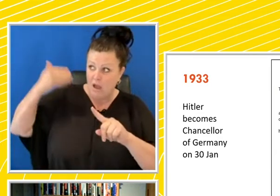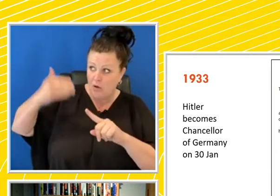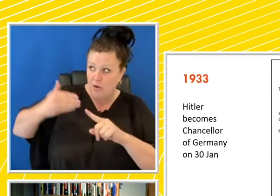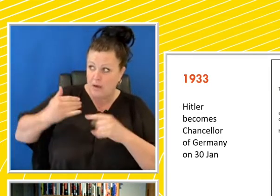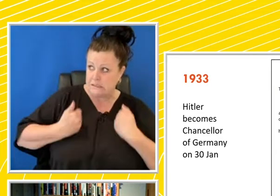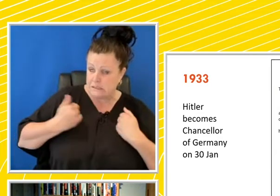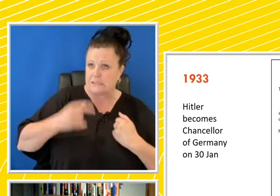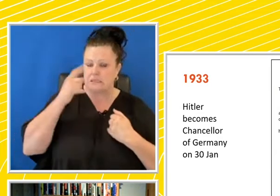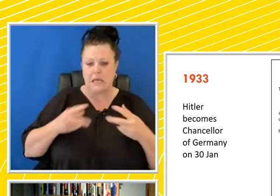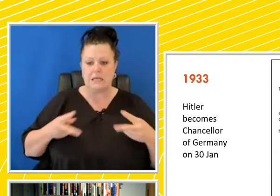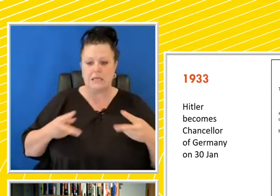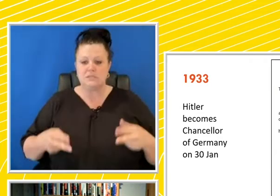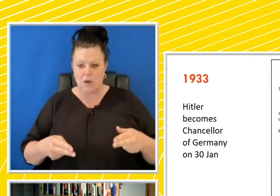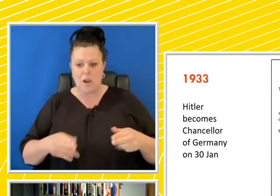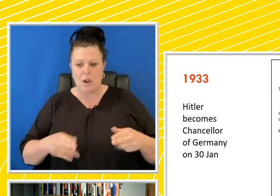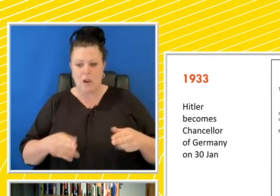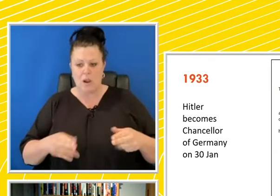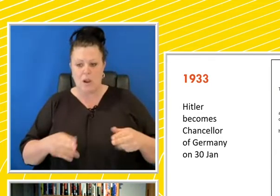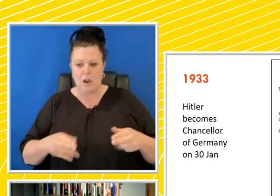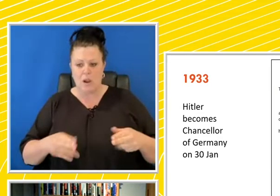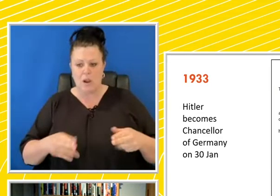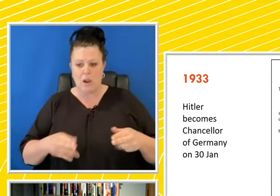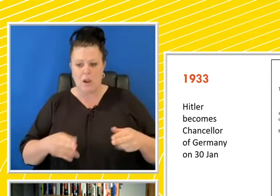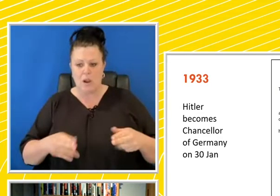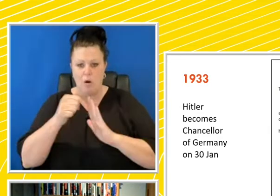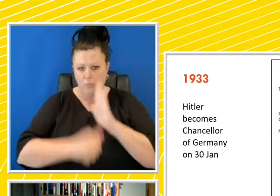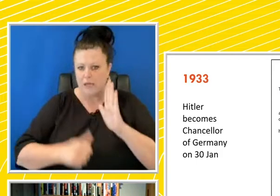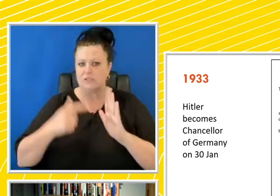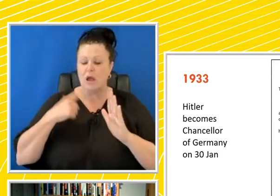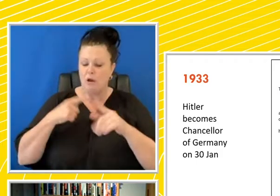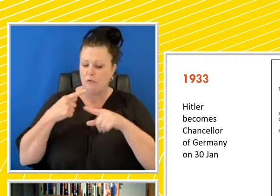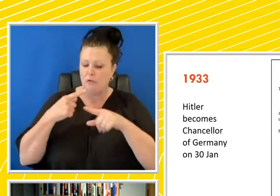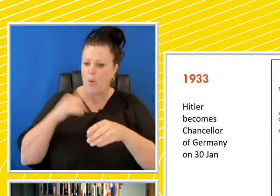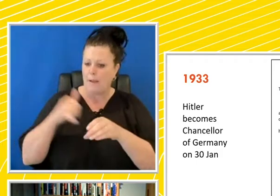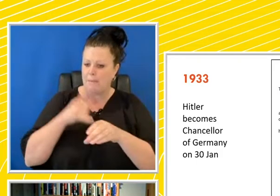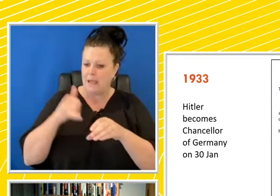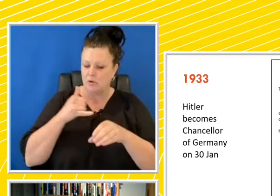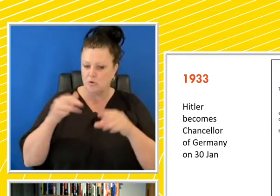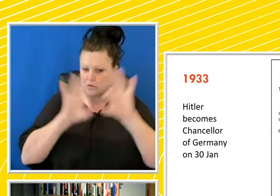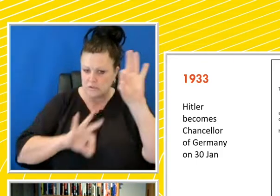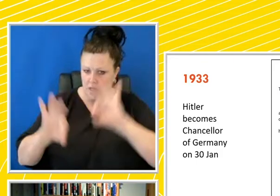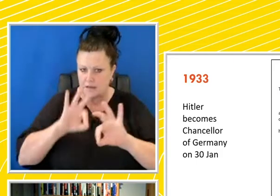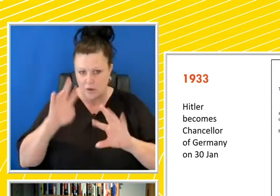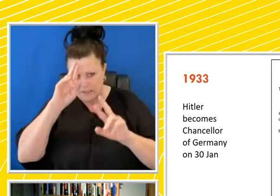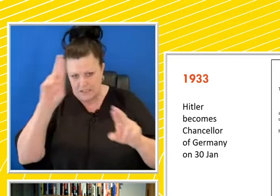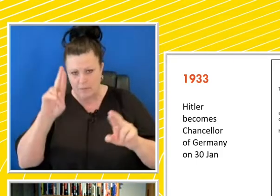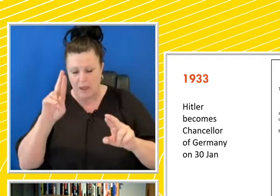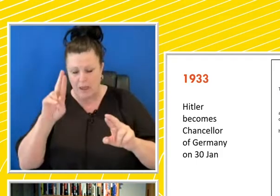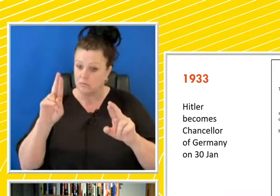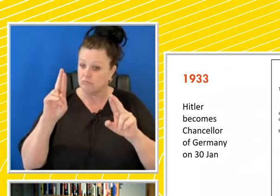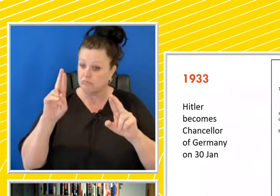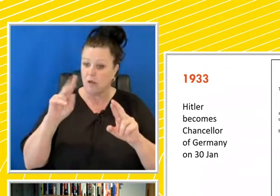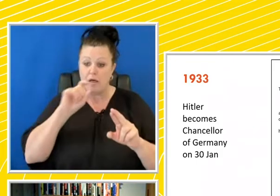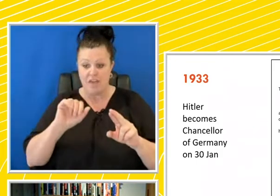can be sterilized for surgical operation if, according to the experience of medical science, is to be expected with great probability that his